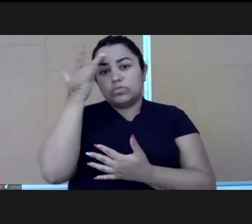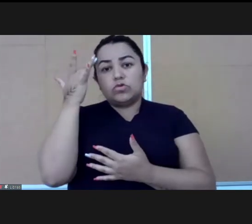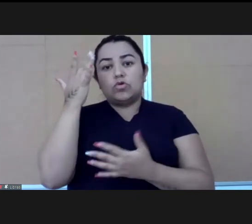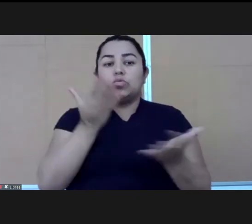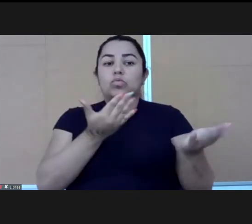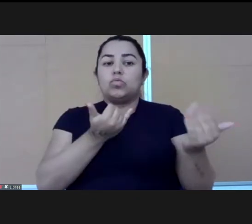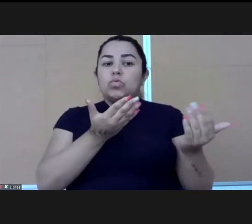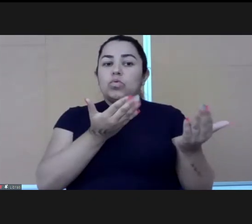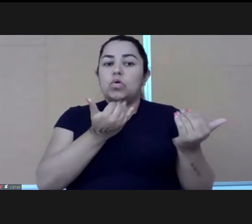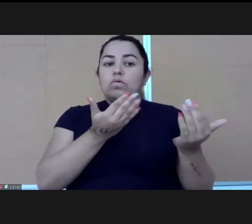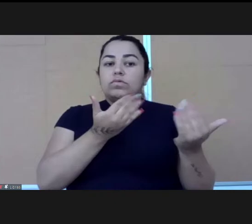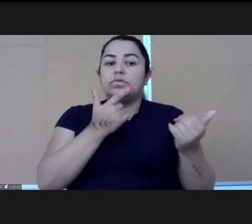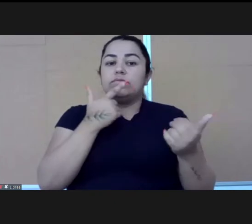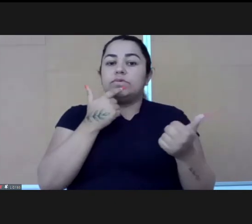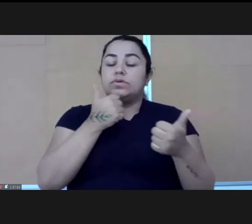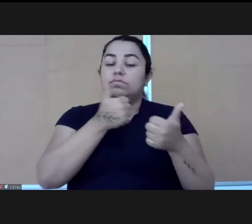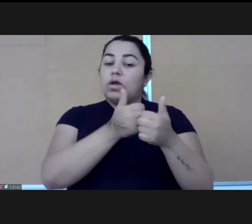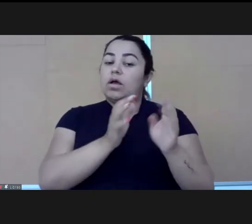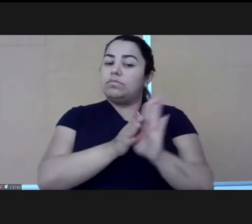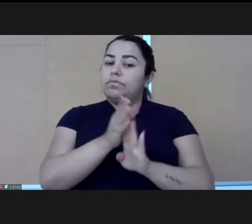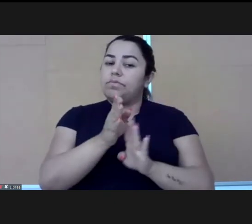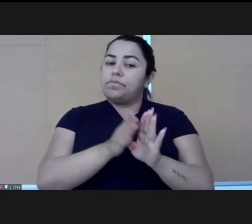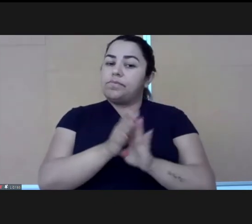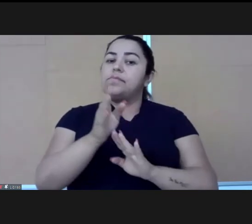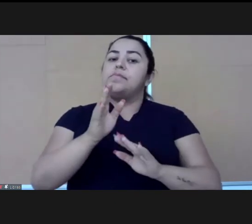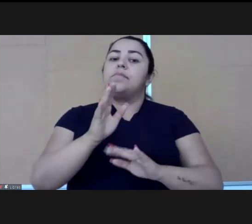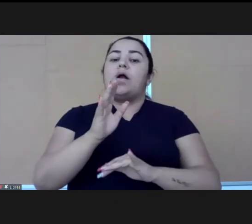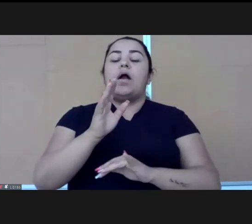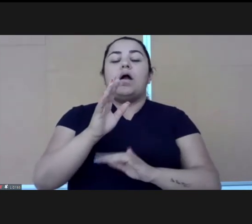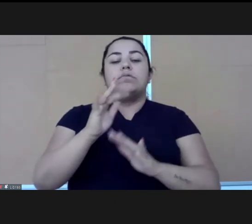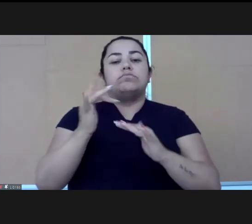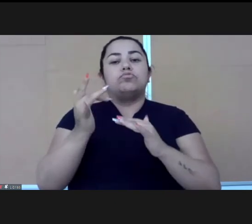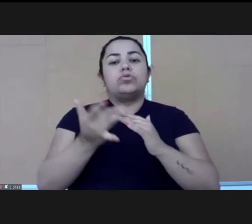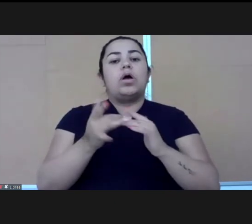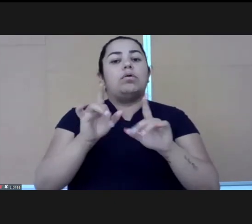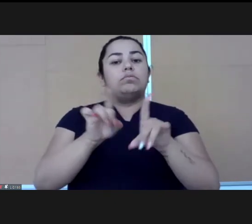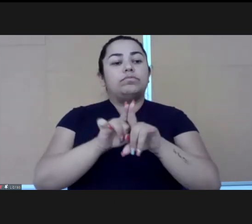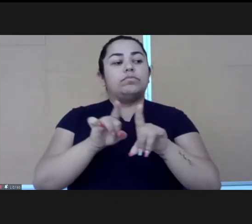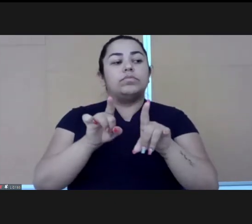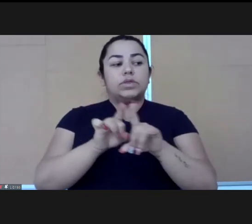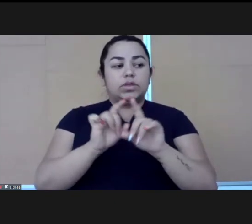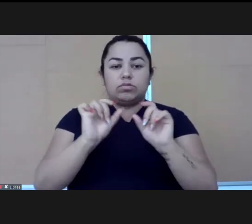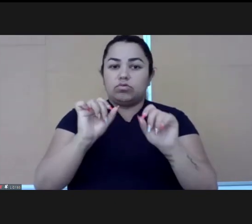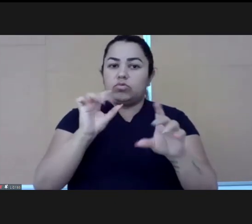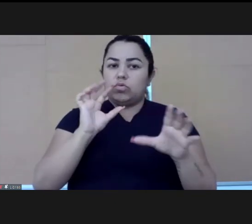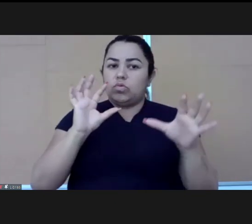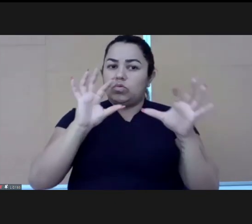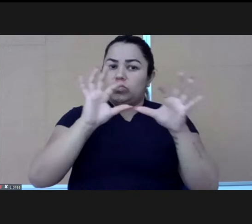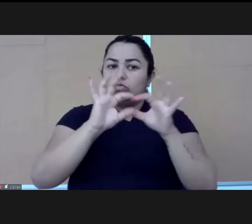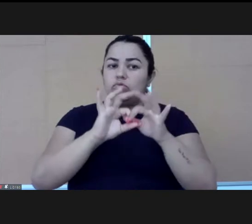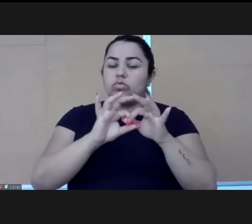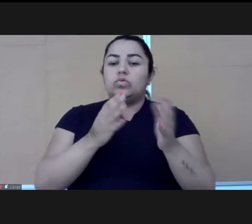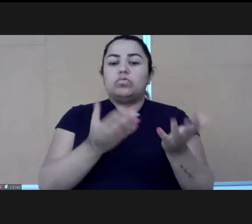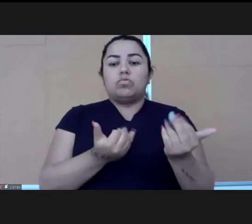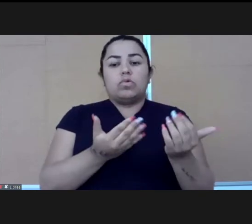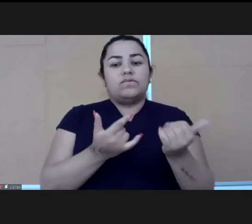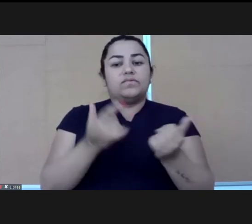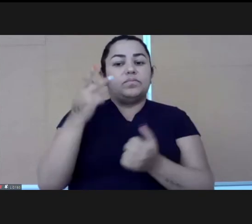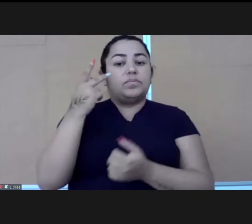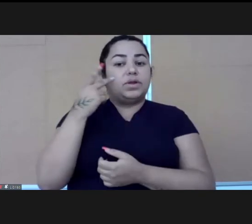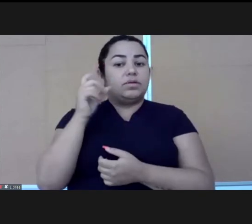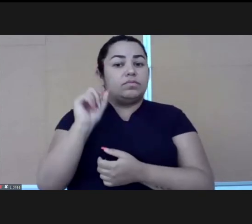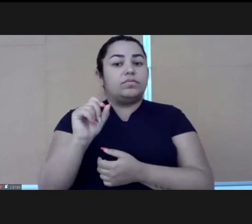opened up a wide range of opportunities for young people to understand that they too can be part and parcel